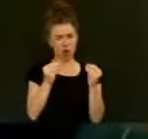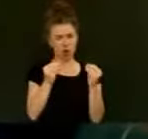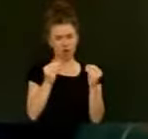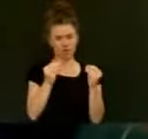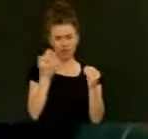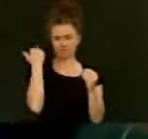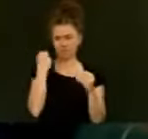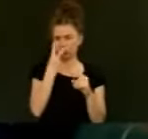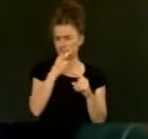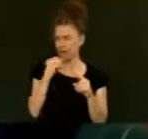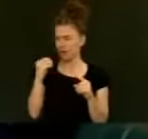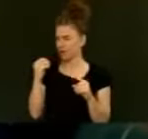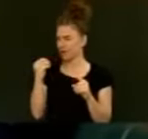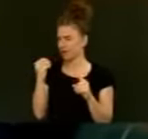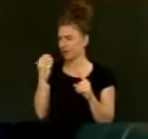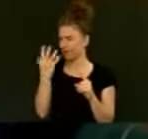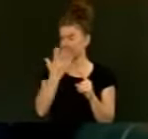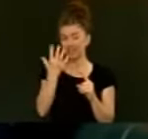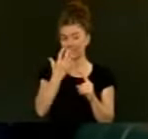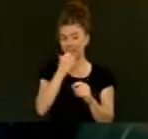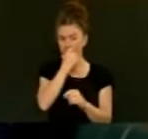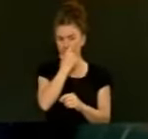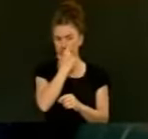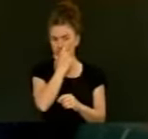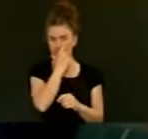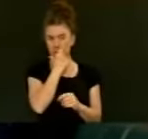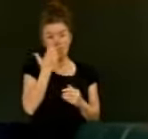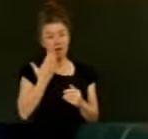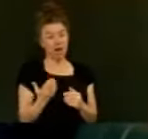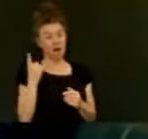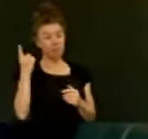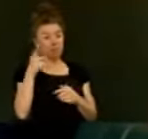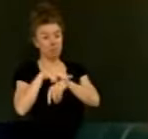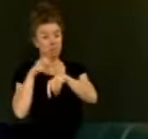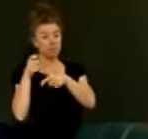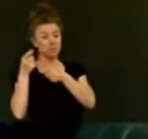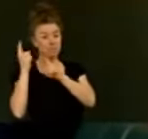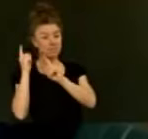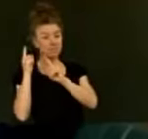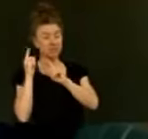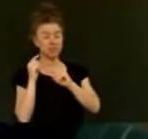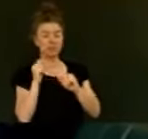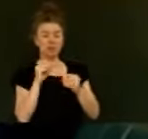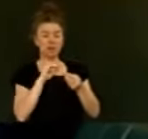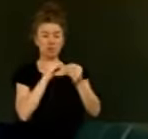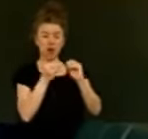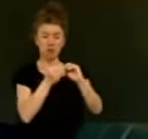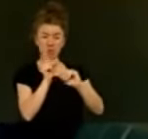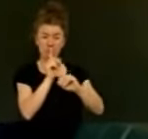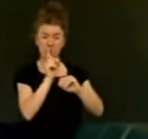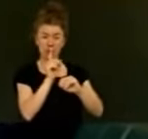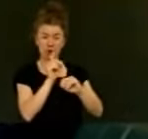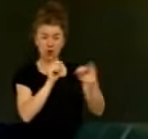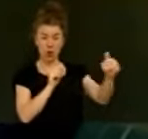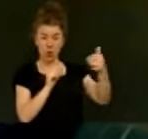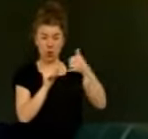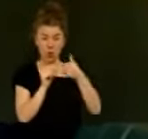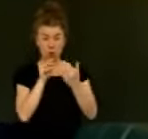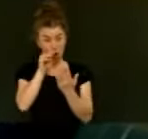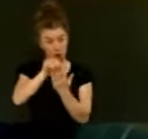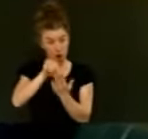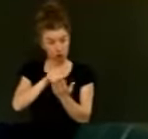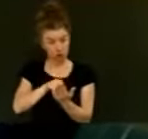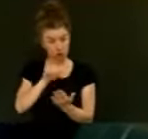The Honourable Chris Finlayson. On behalf of the Minister of Police, the issue would be whether the calls were lodged and